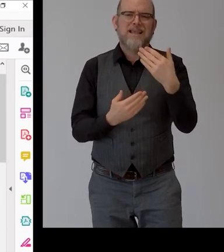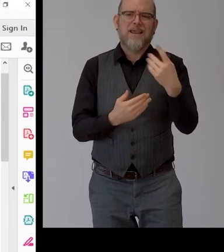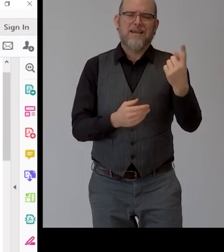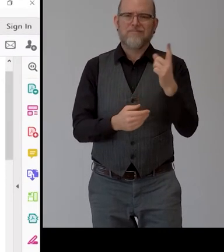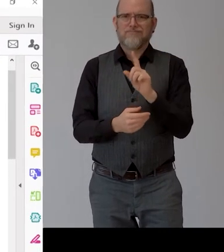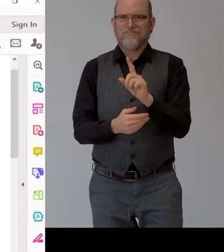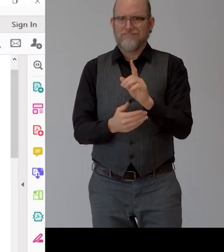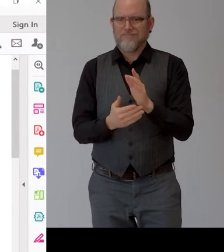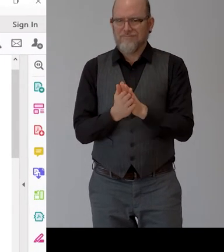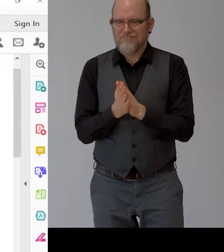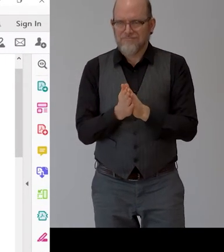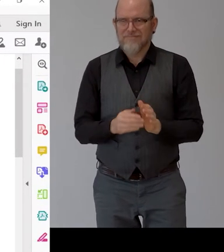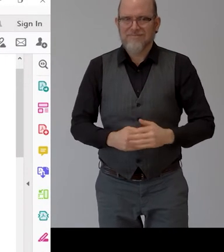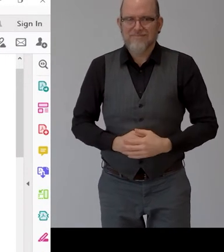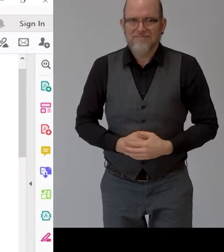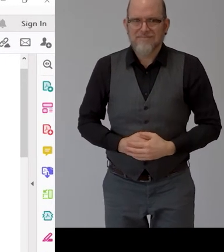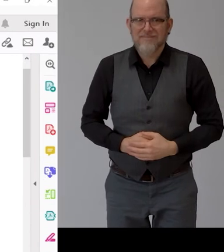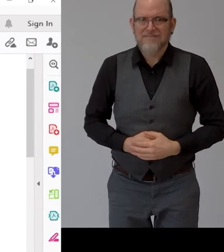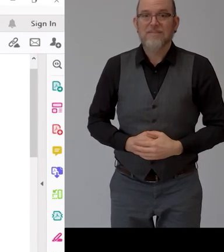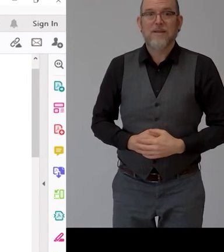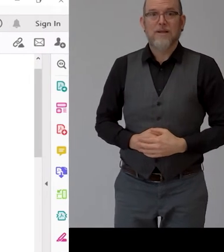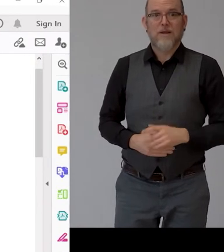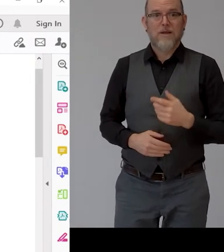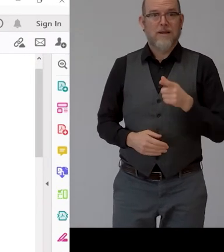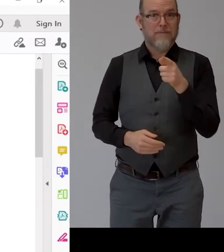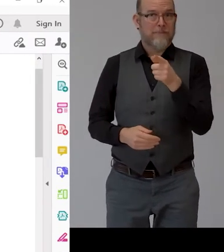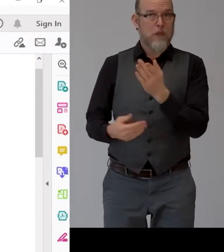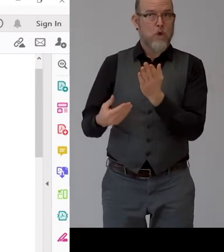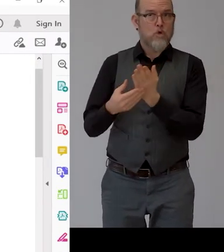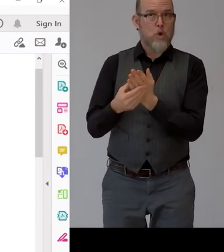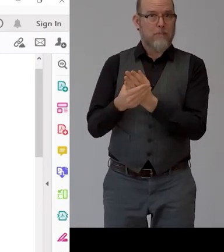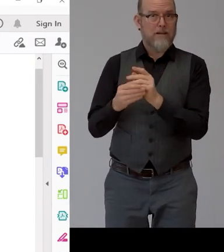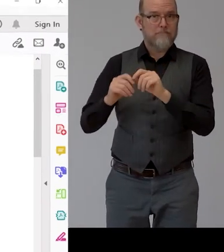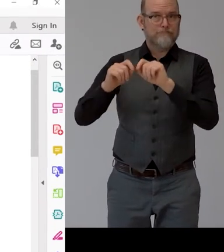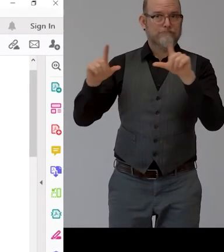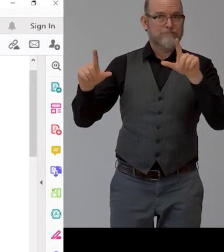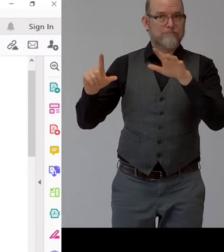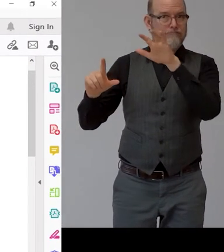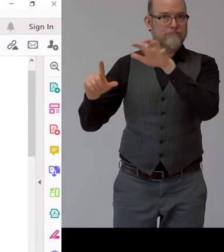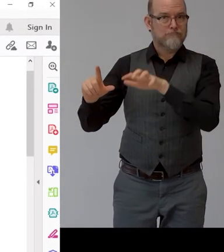this document constitutes an employment agreement